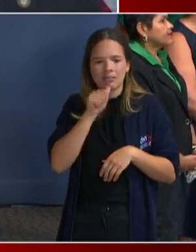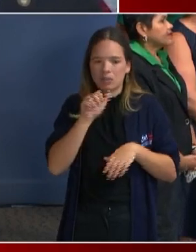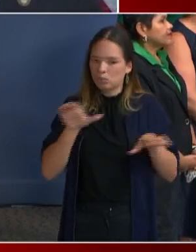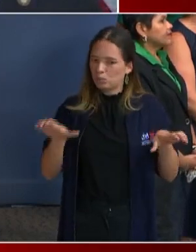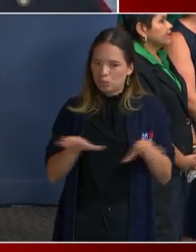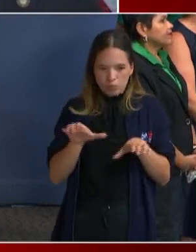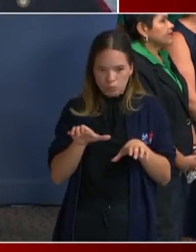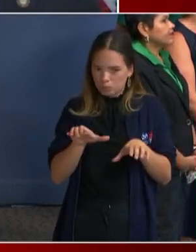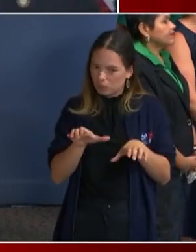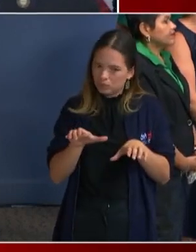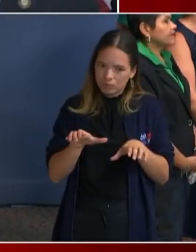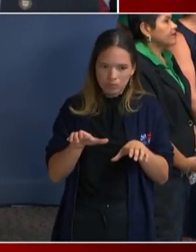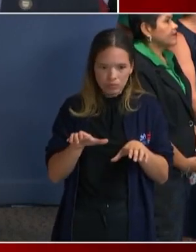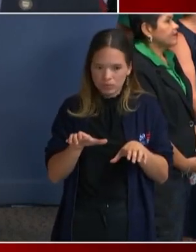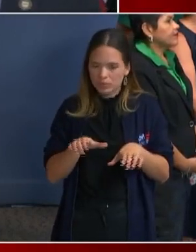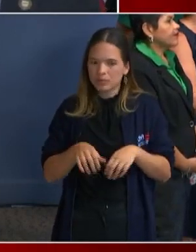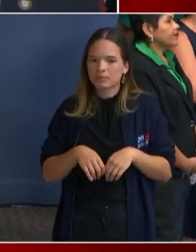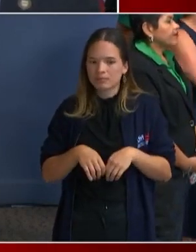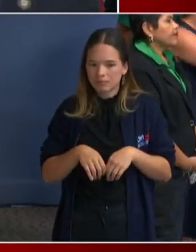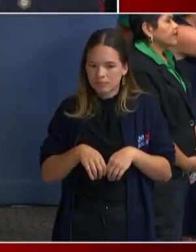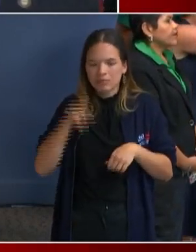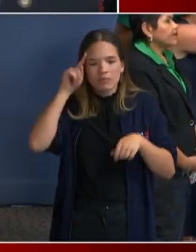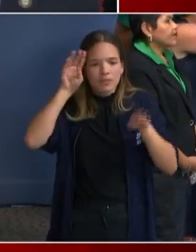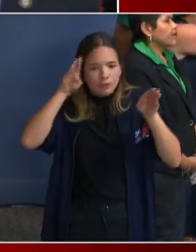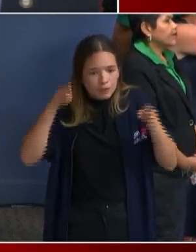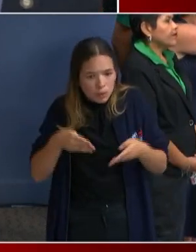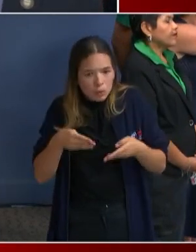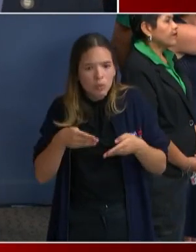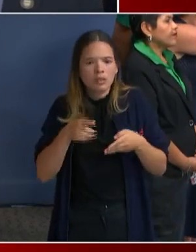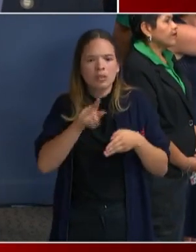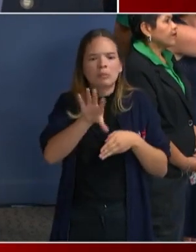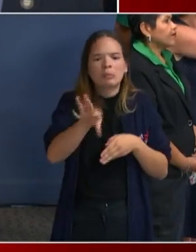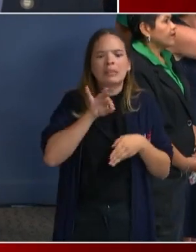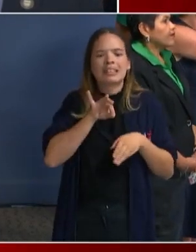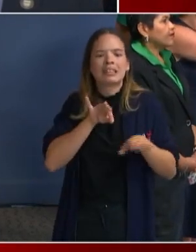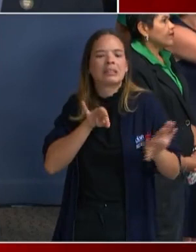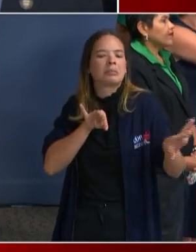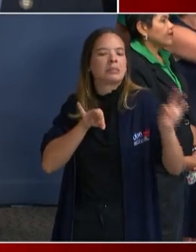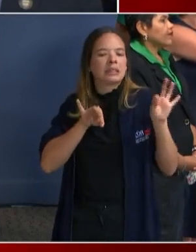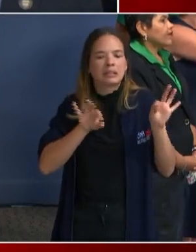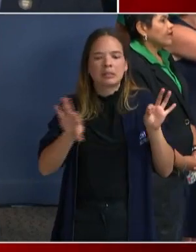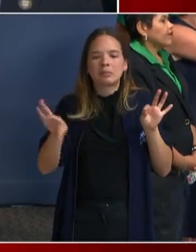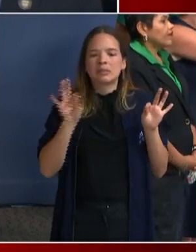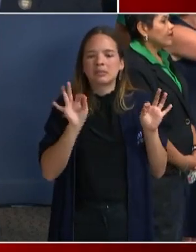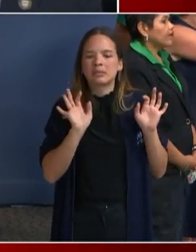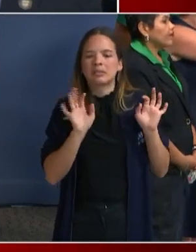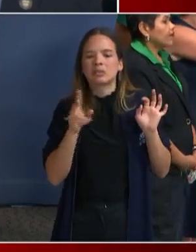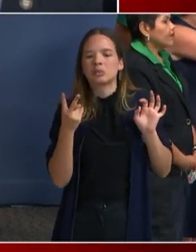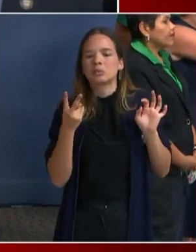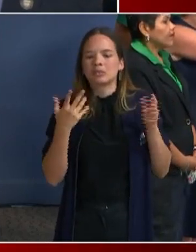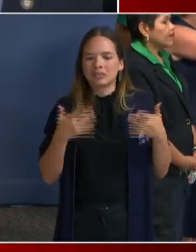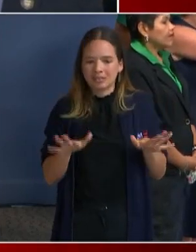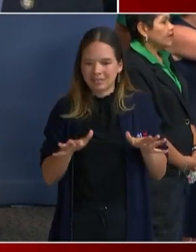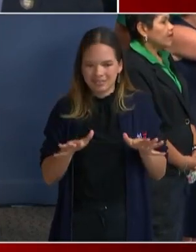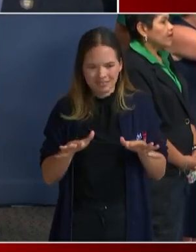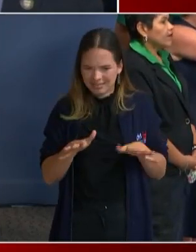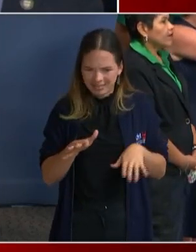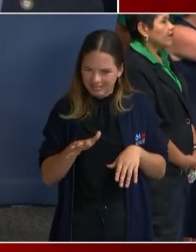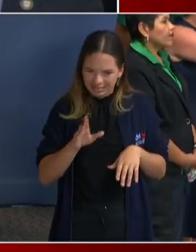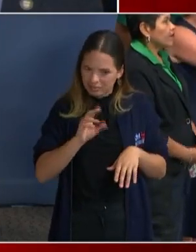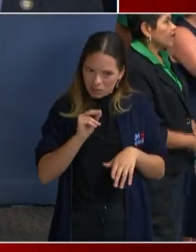on information that's being cherry picked by one or two people when we have vast